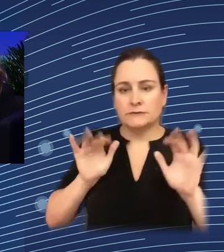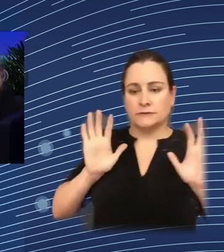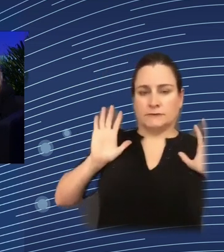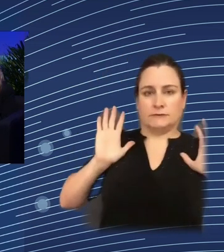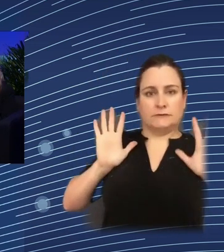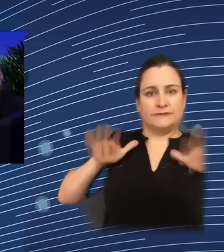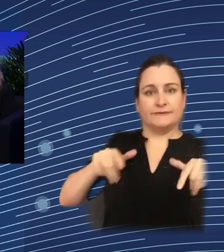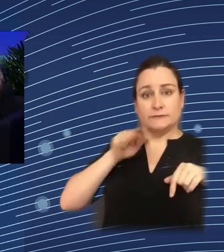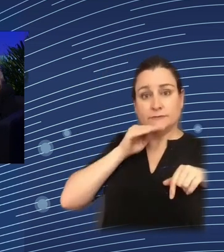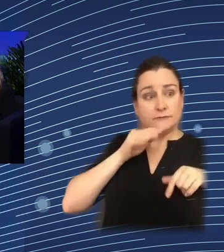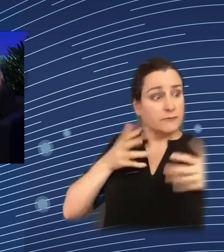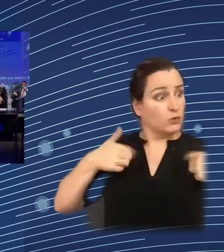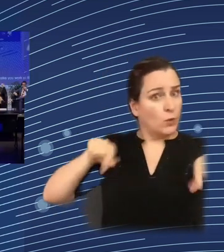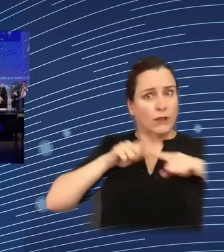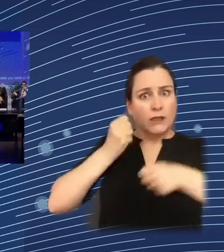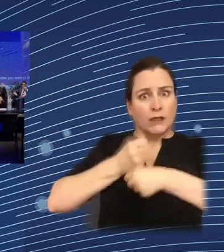for us